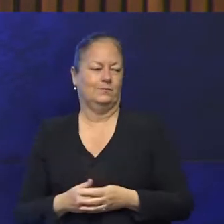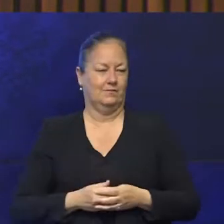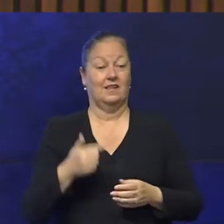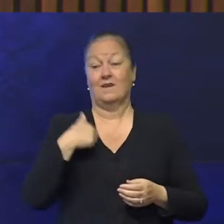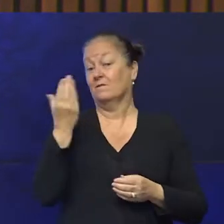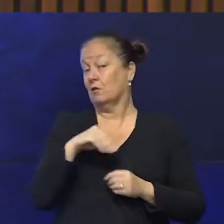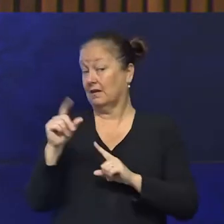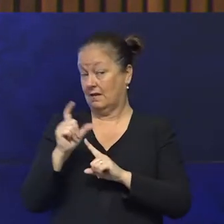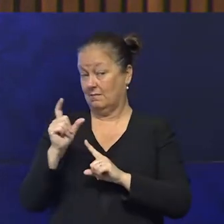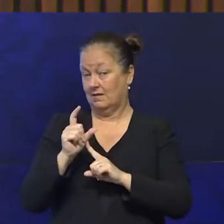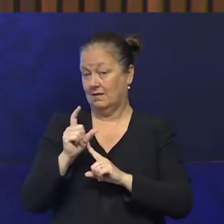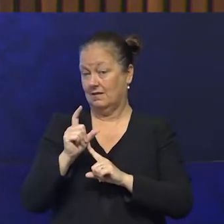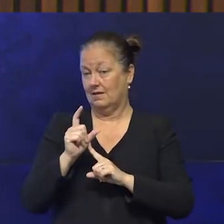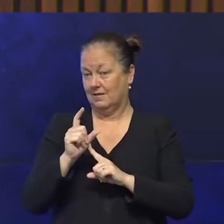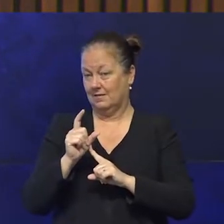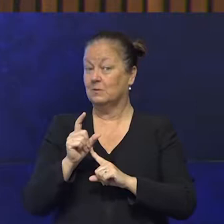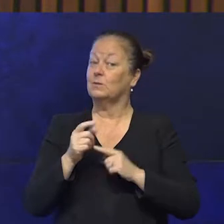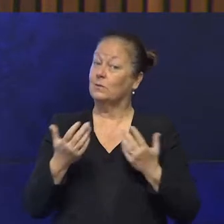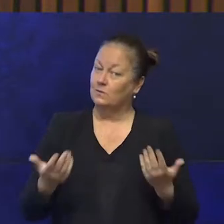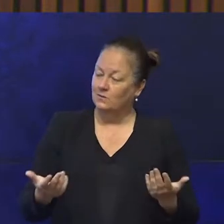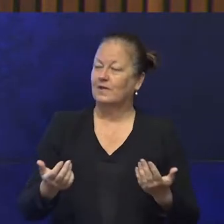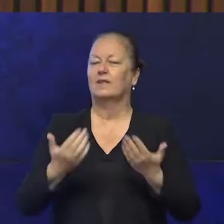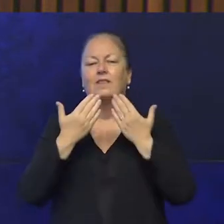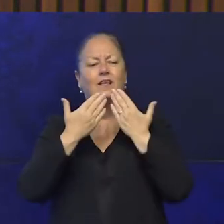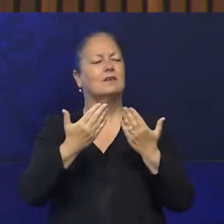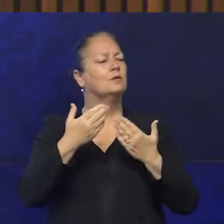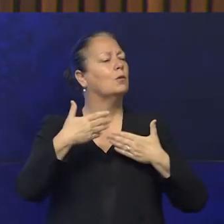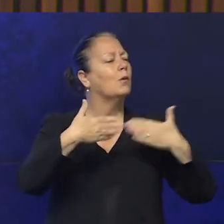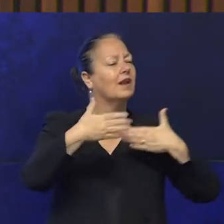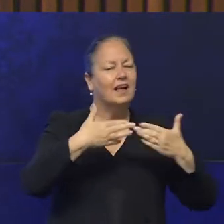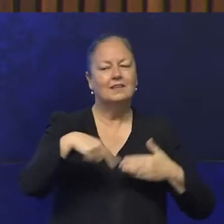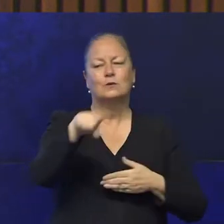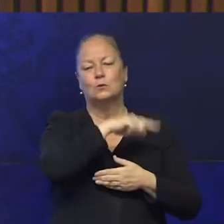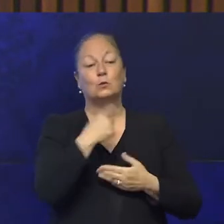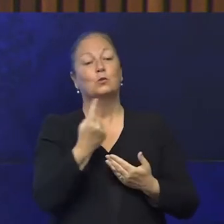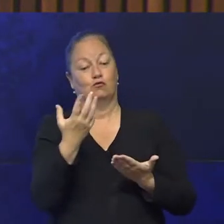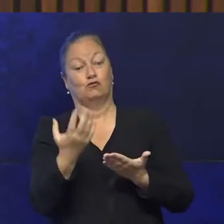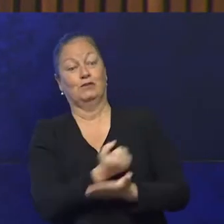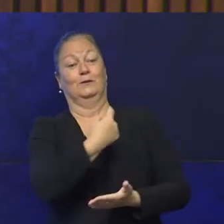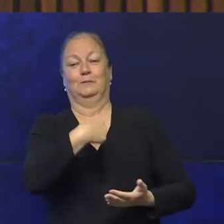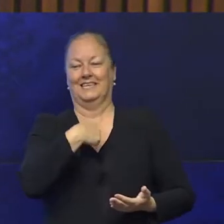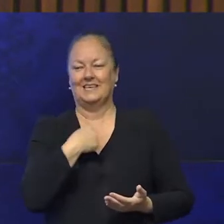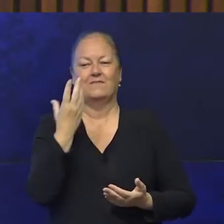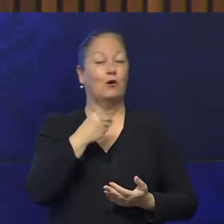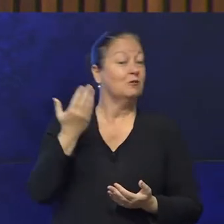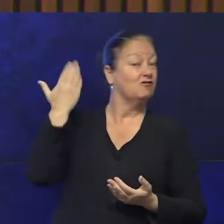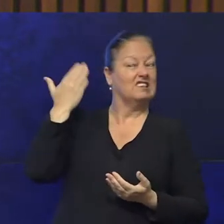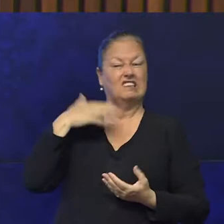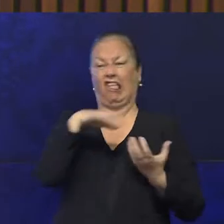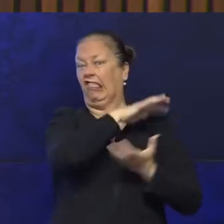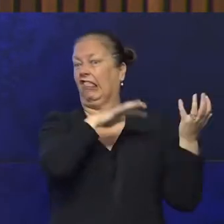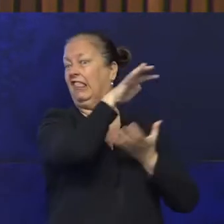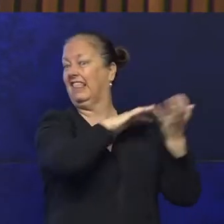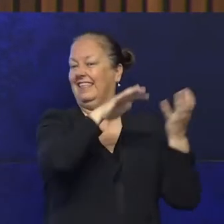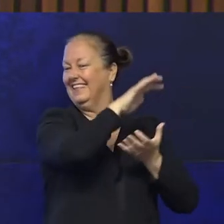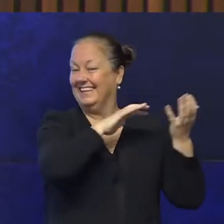from Canberra. So thank you very much to the organisers for rescuing me from the recent chaos that's been occurring